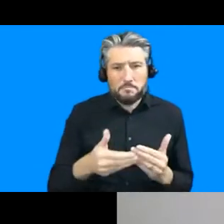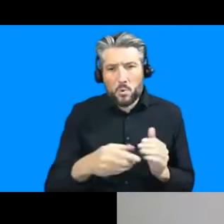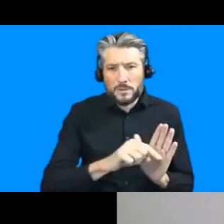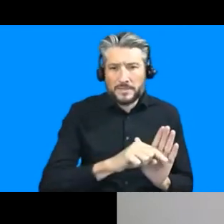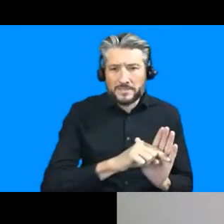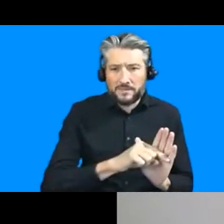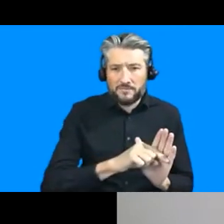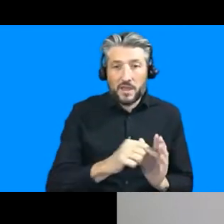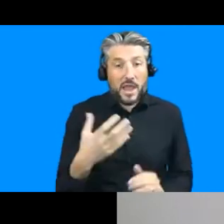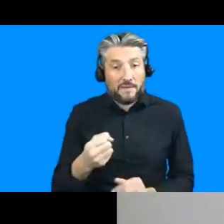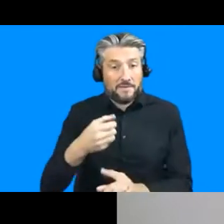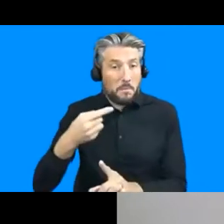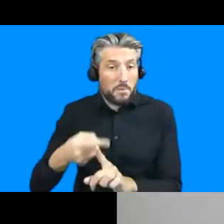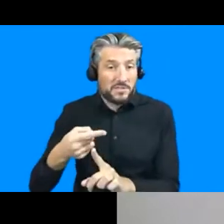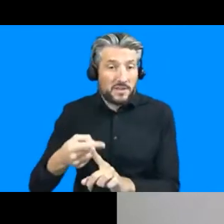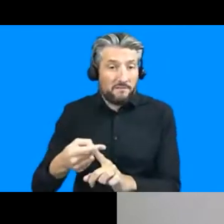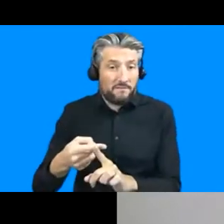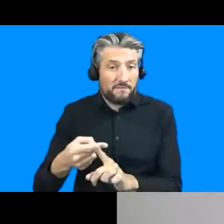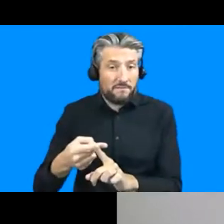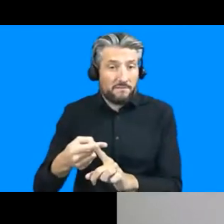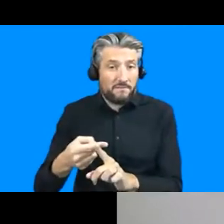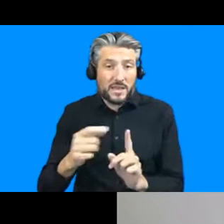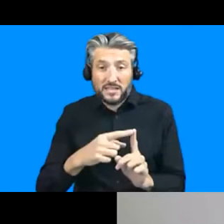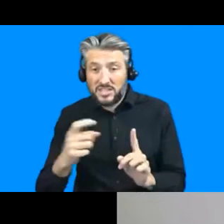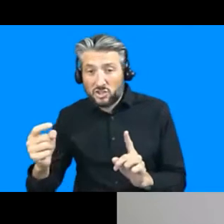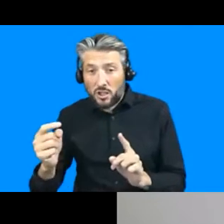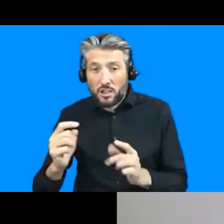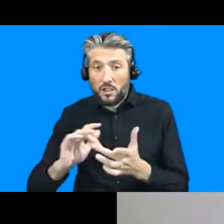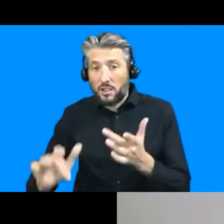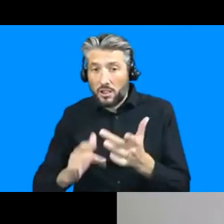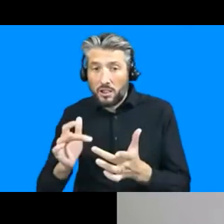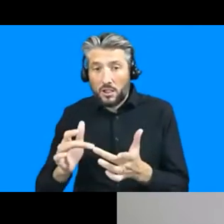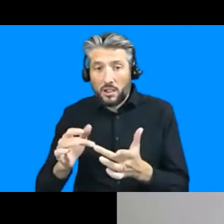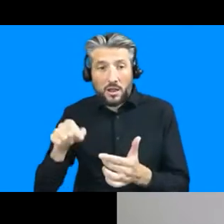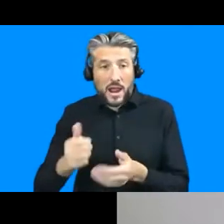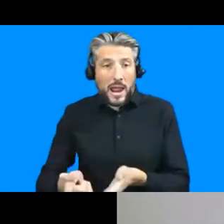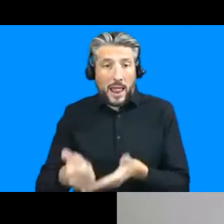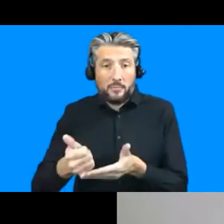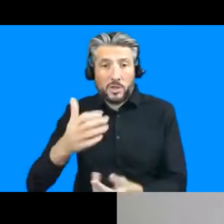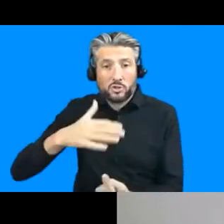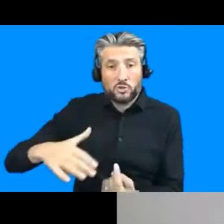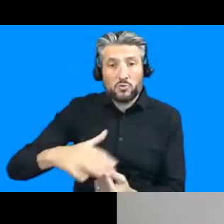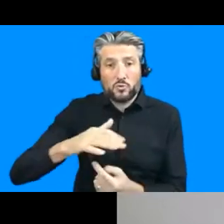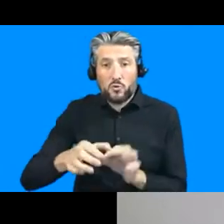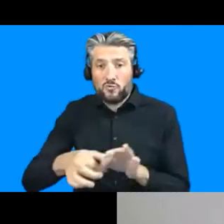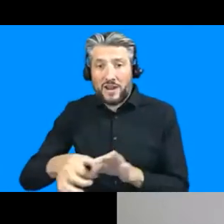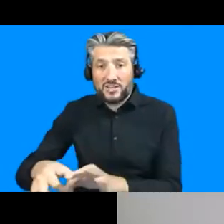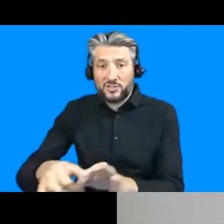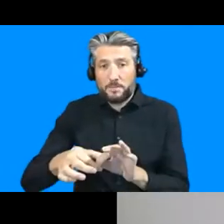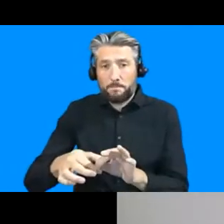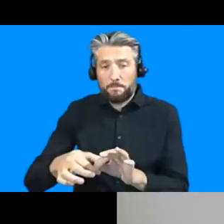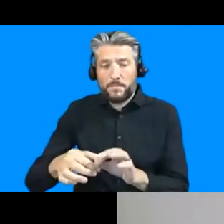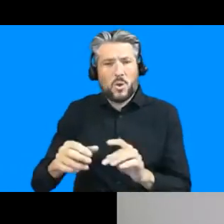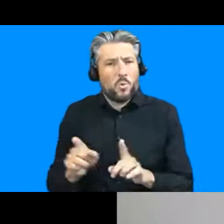perhaps that we've overlooked in terms of perhaps building strong social relationships or helping with service delivery um